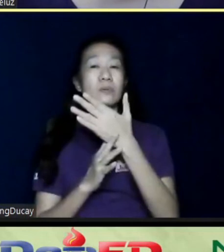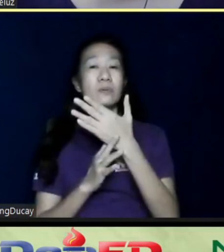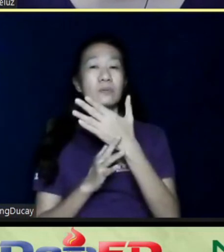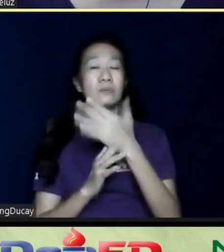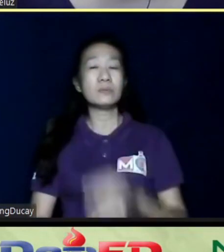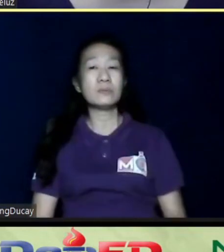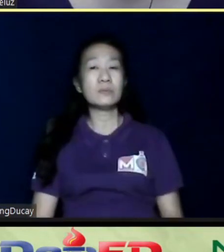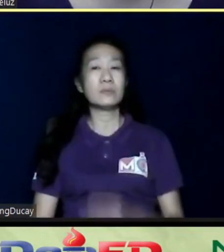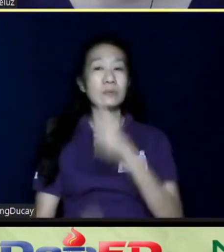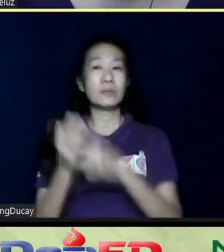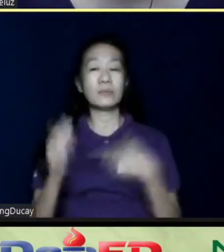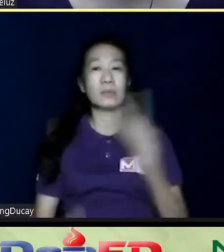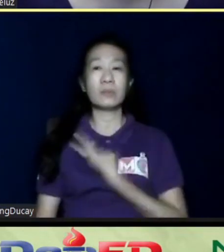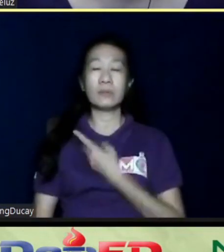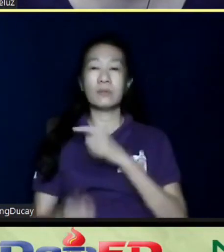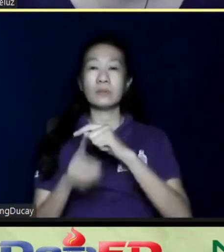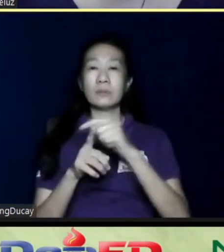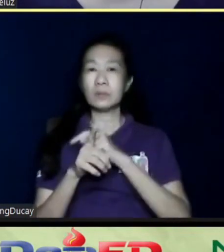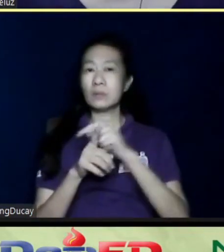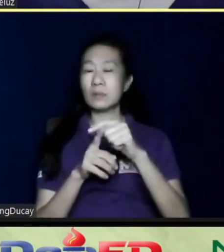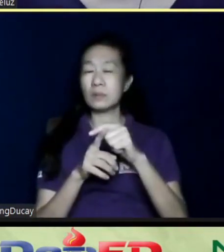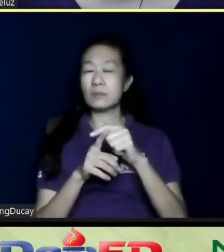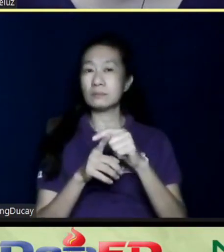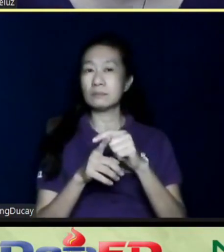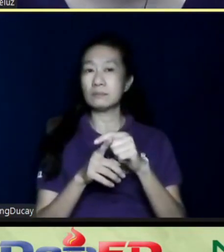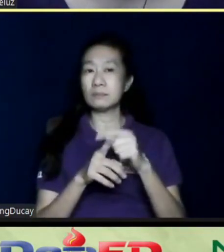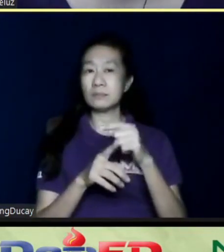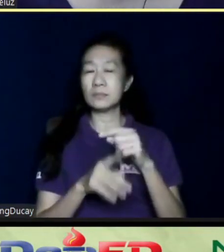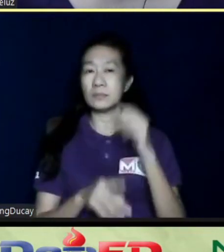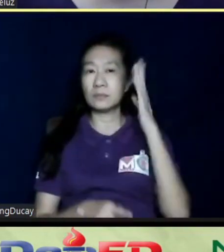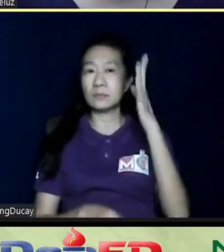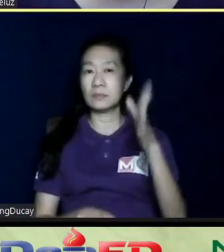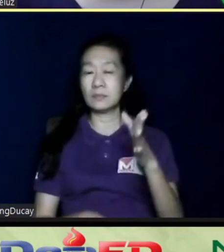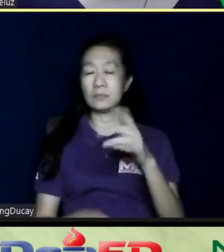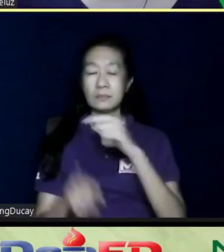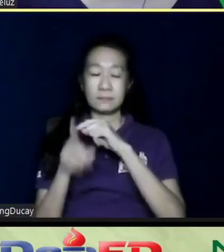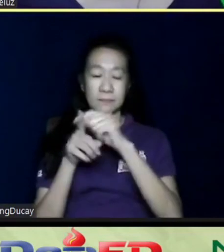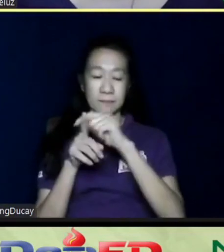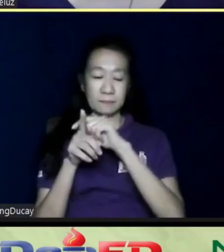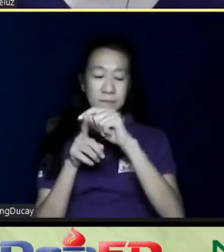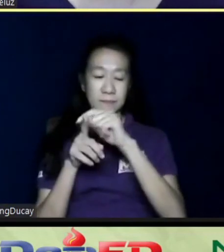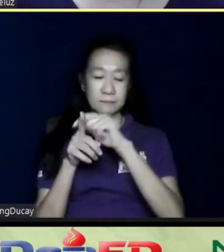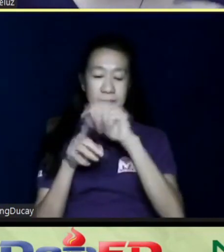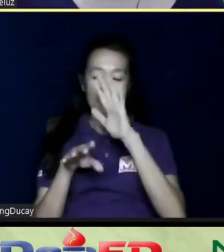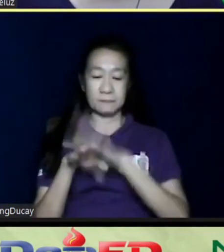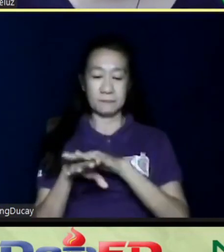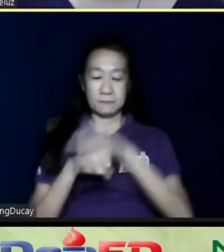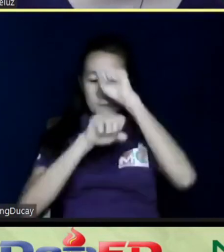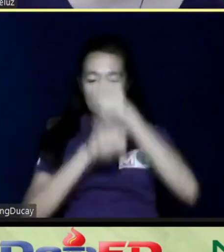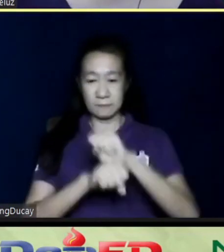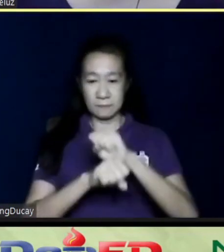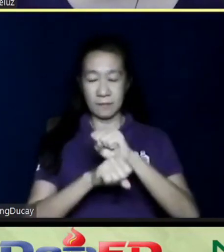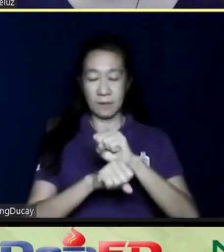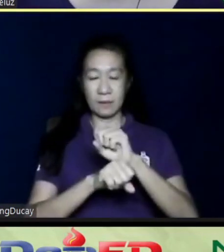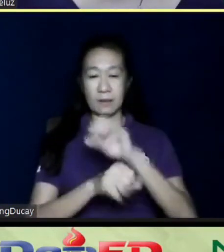what we call training tasks. So there will be a training on the system that will be